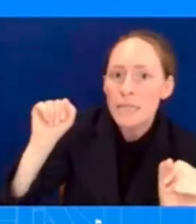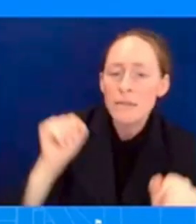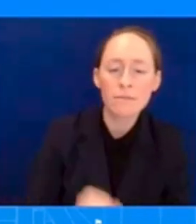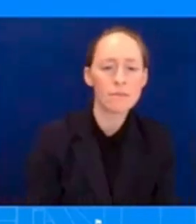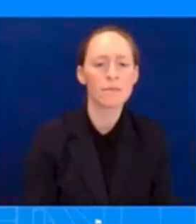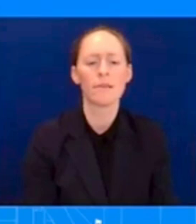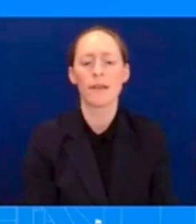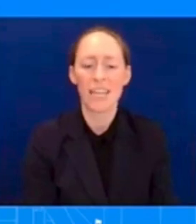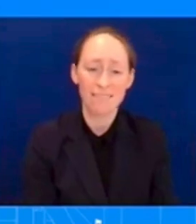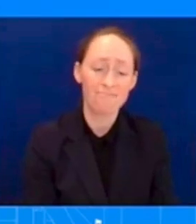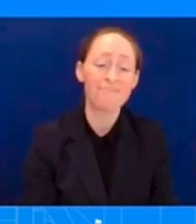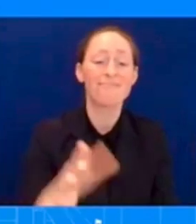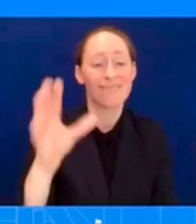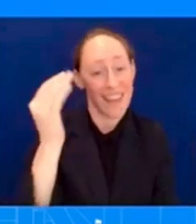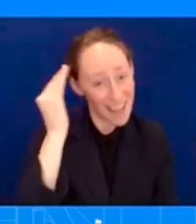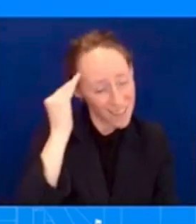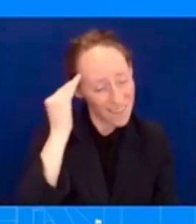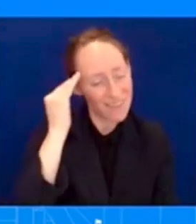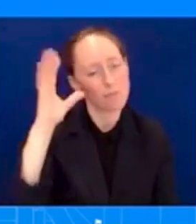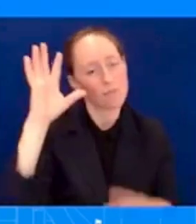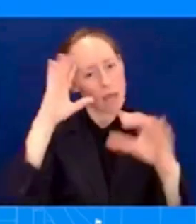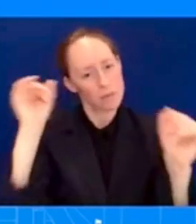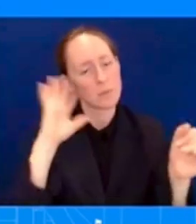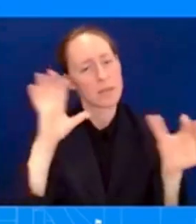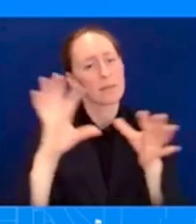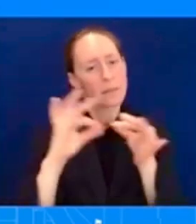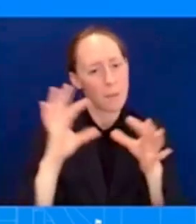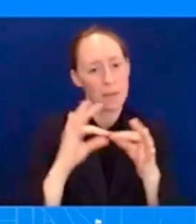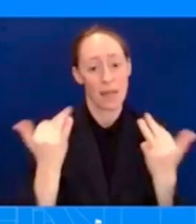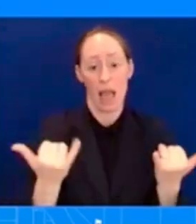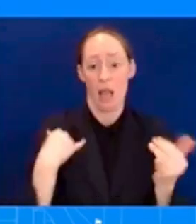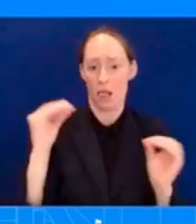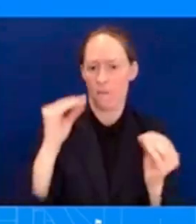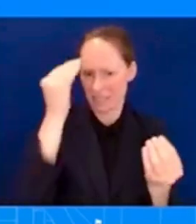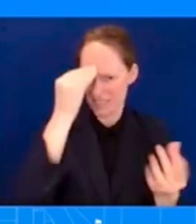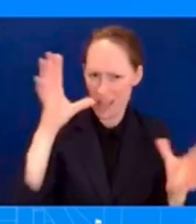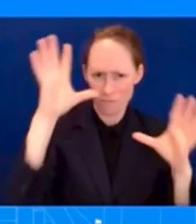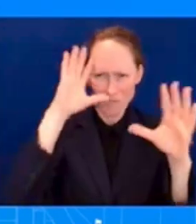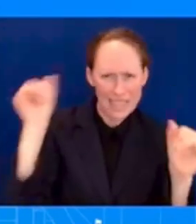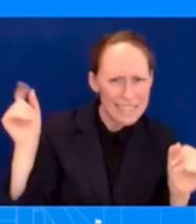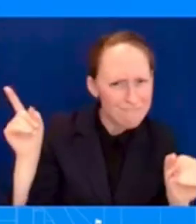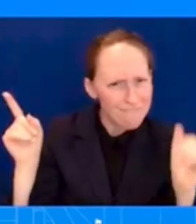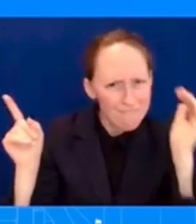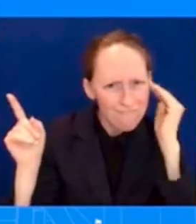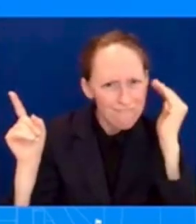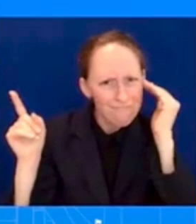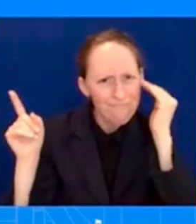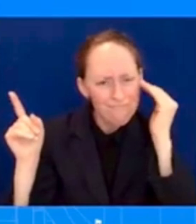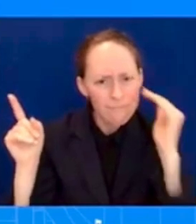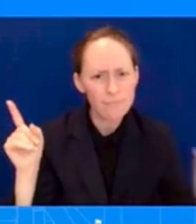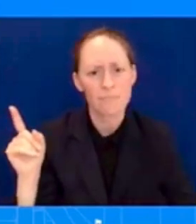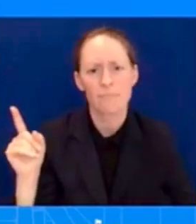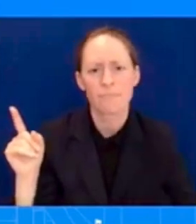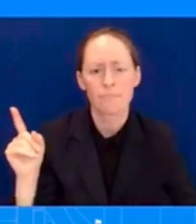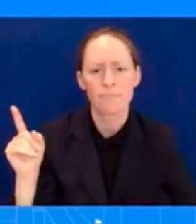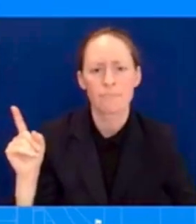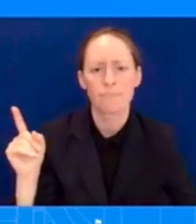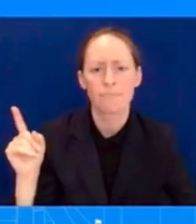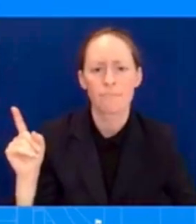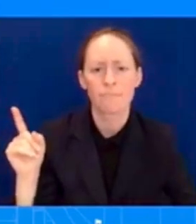this. I don't have anything to announce at this time, but certainly, he's the President, right? You're going to hear from him. You heard from him on Thursday. And then you've heard from